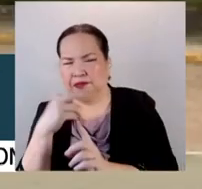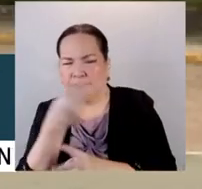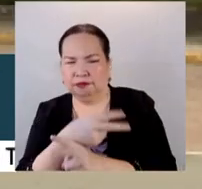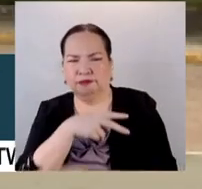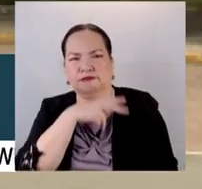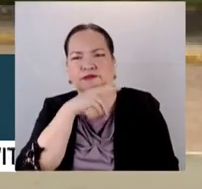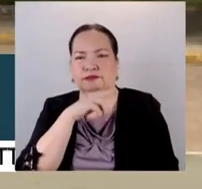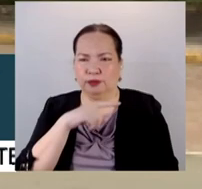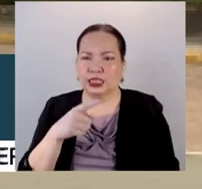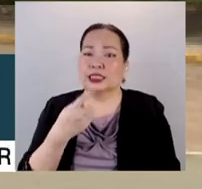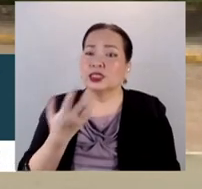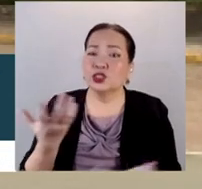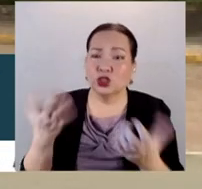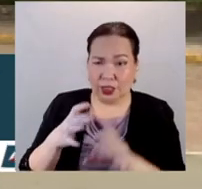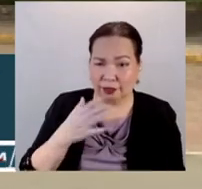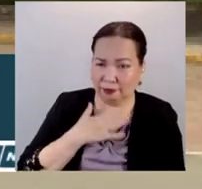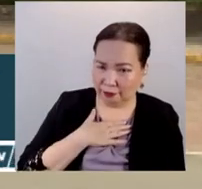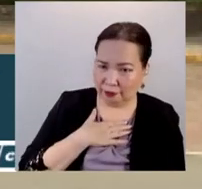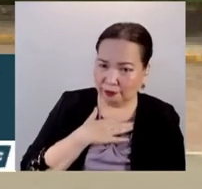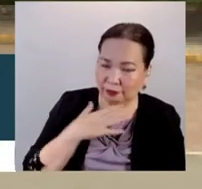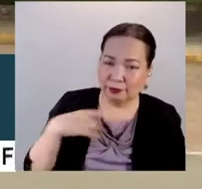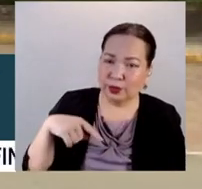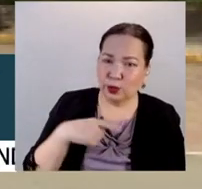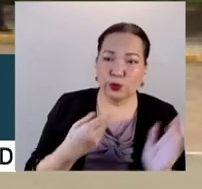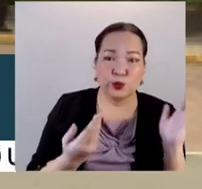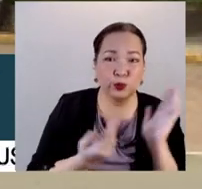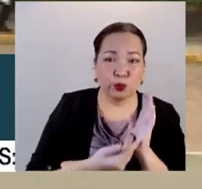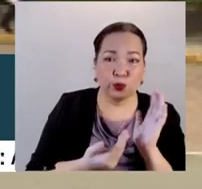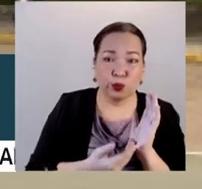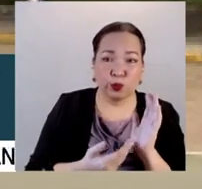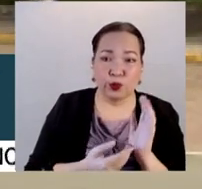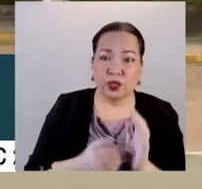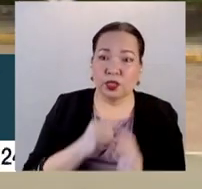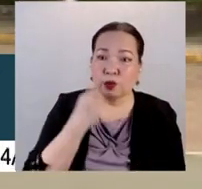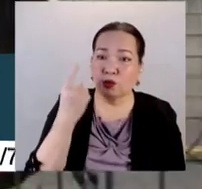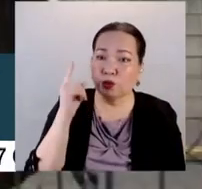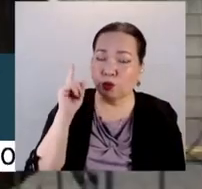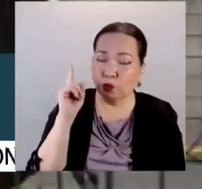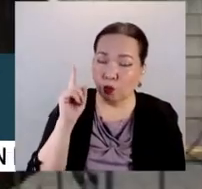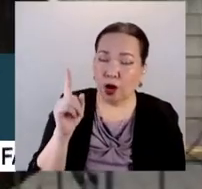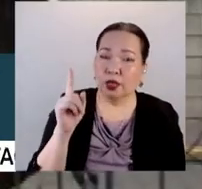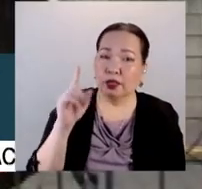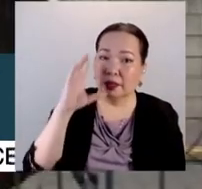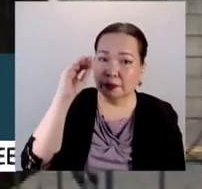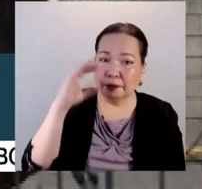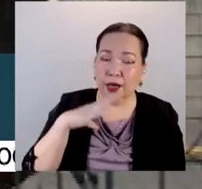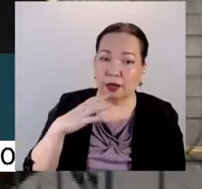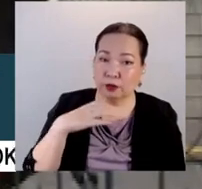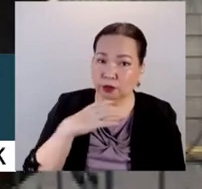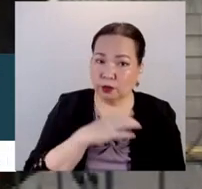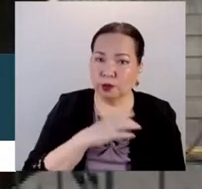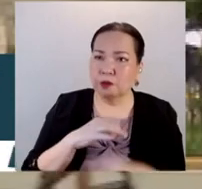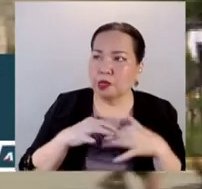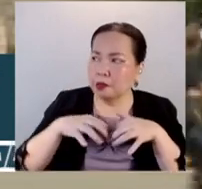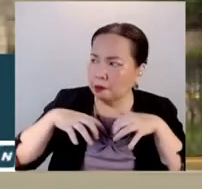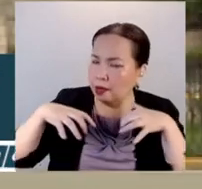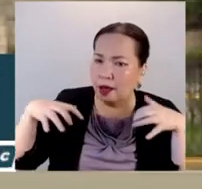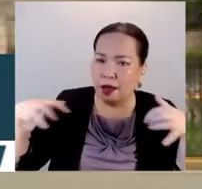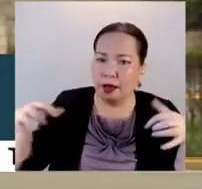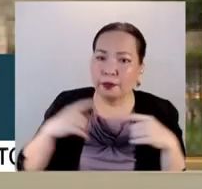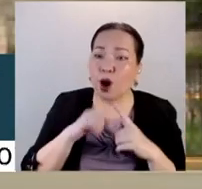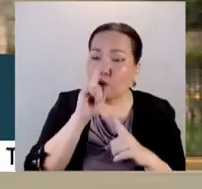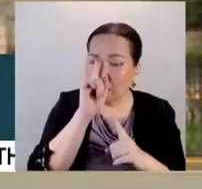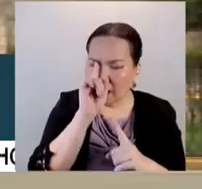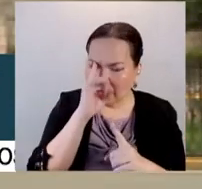least give us an opportunity to prove that it's not only a one-man commission. It's a collegial body. And mine is only one